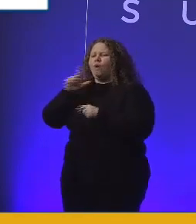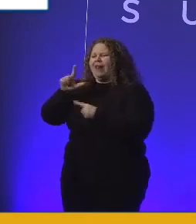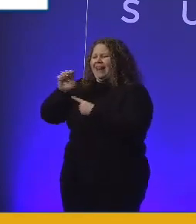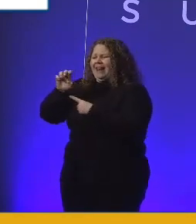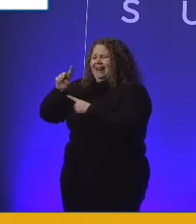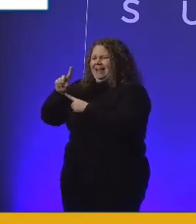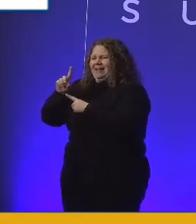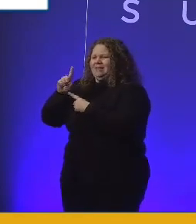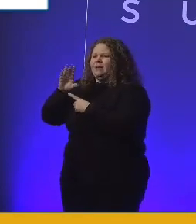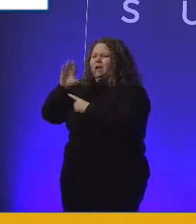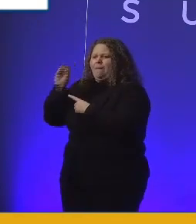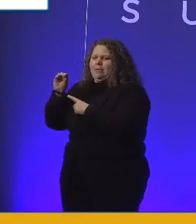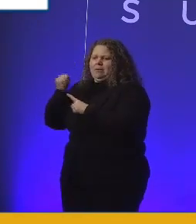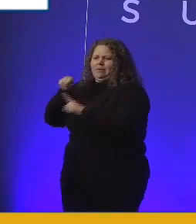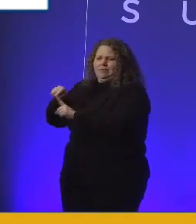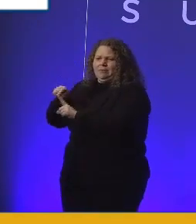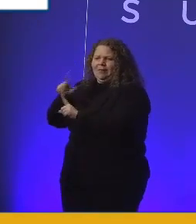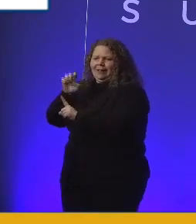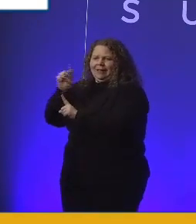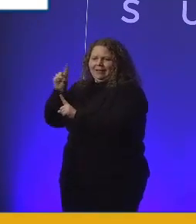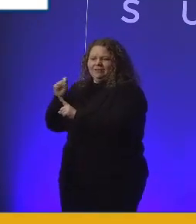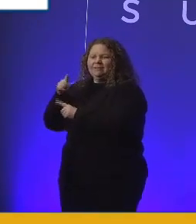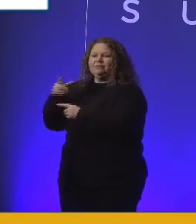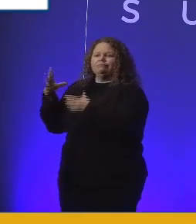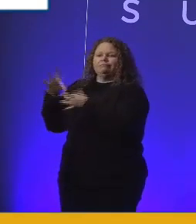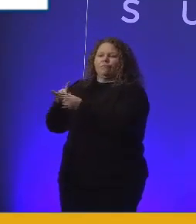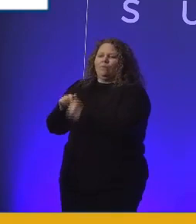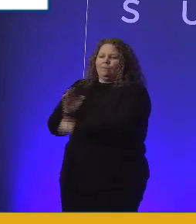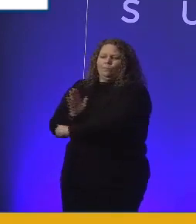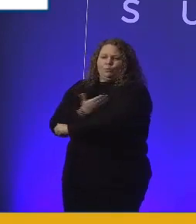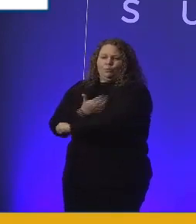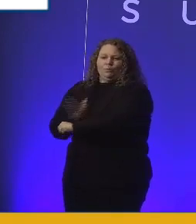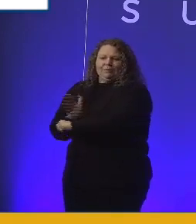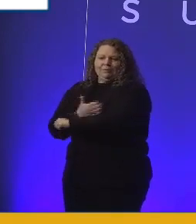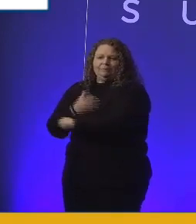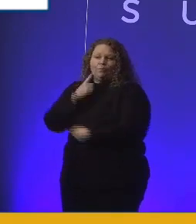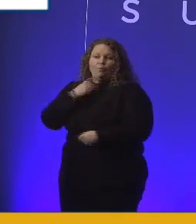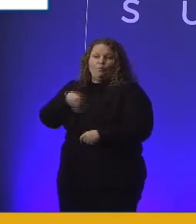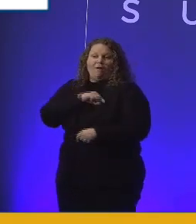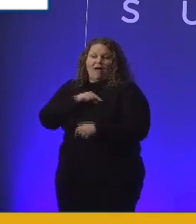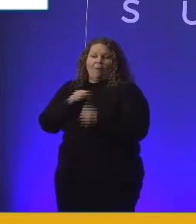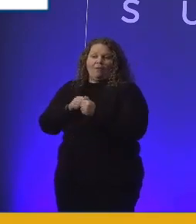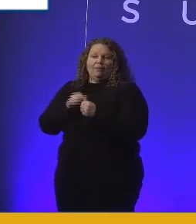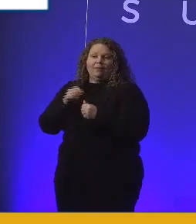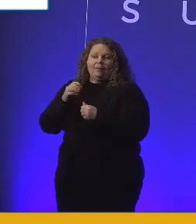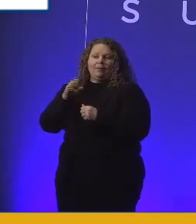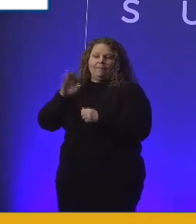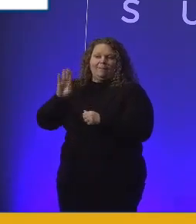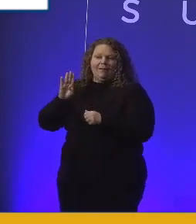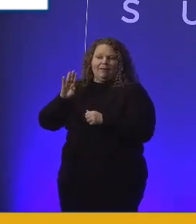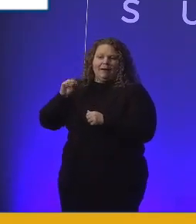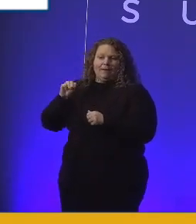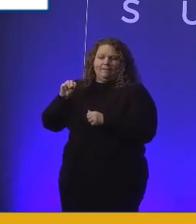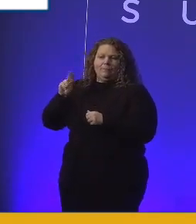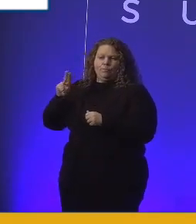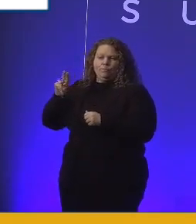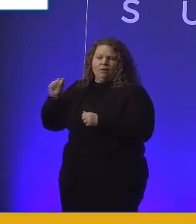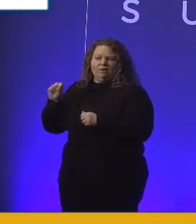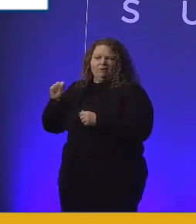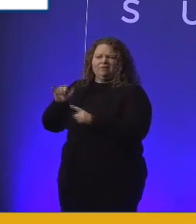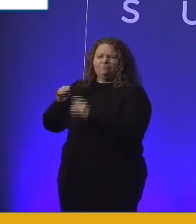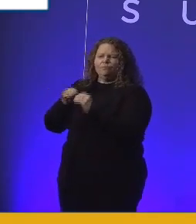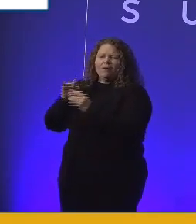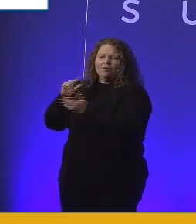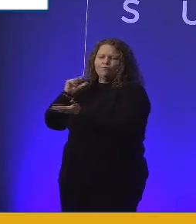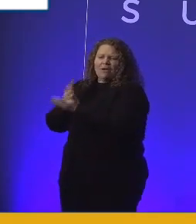music. I qualified with a B-Muzz for those who know all of those qualifications. And